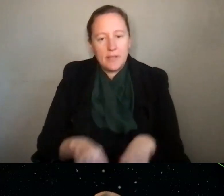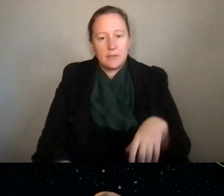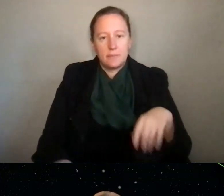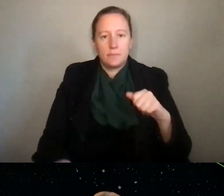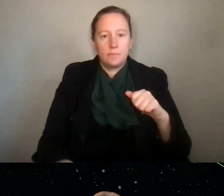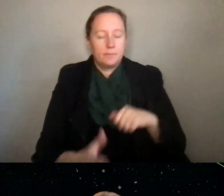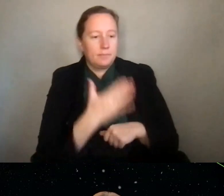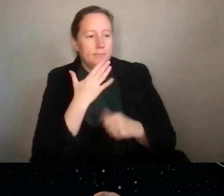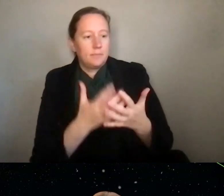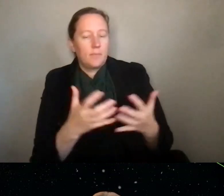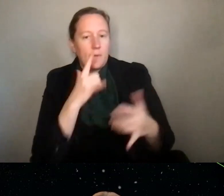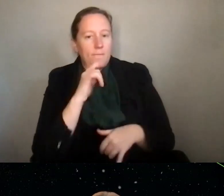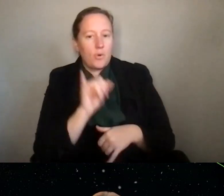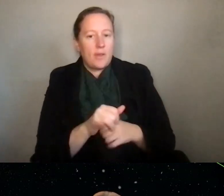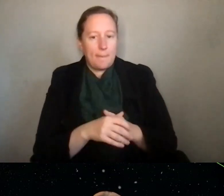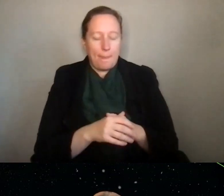That's great. Thanks for that, Lena.